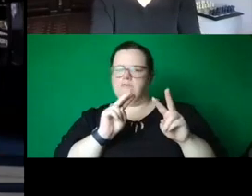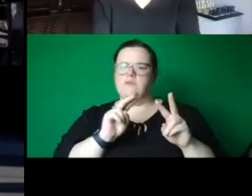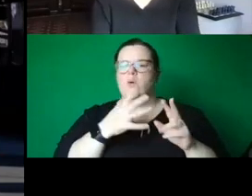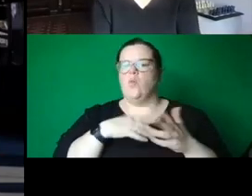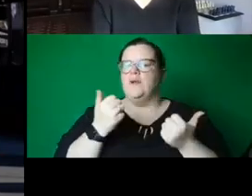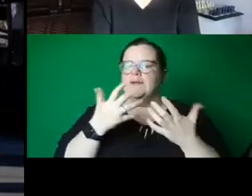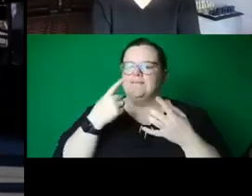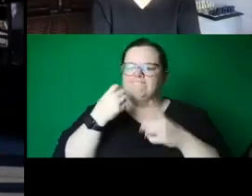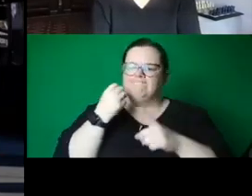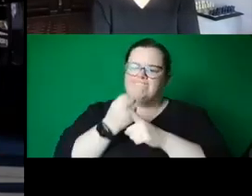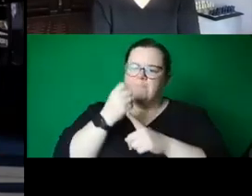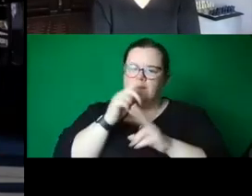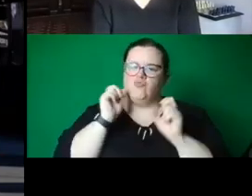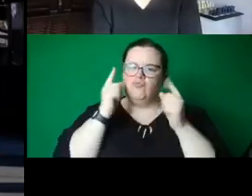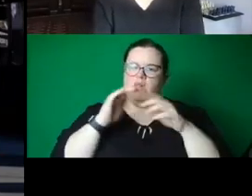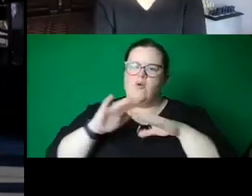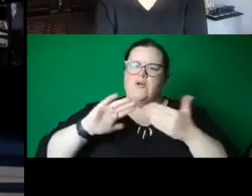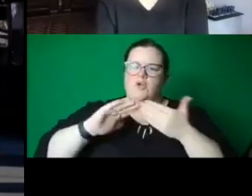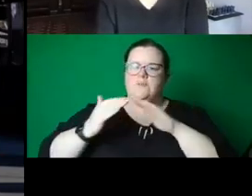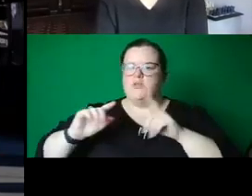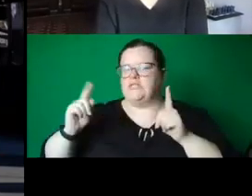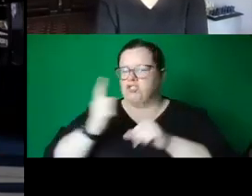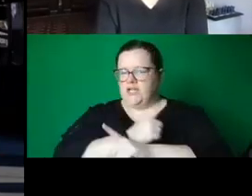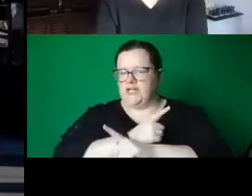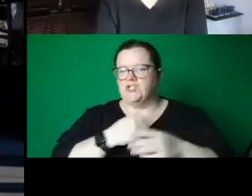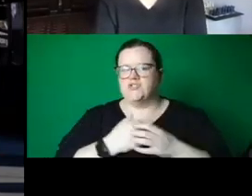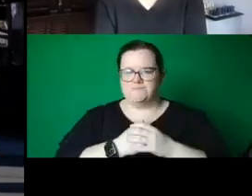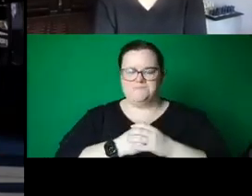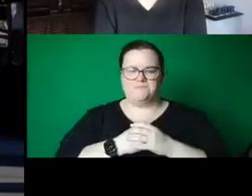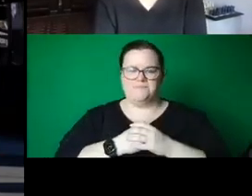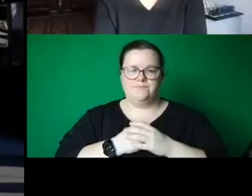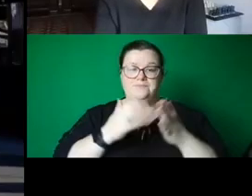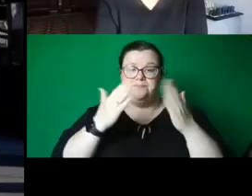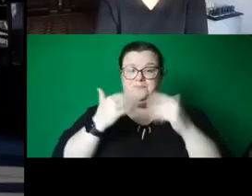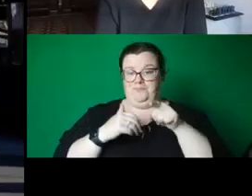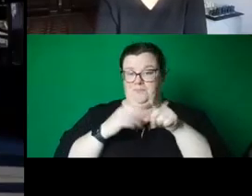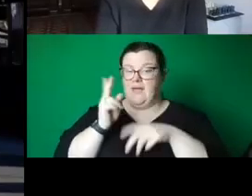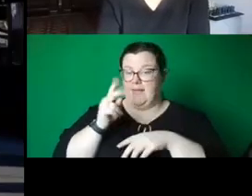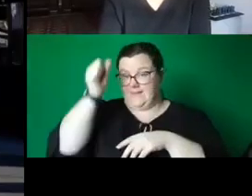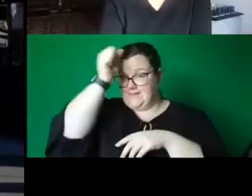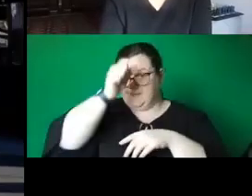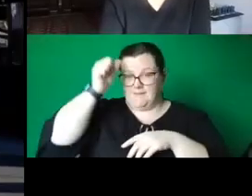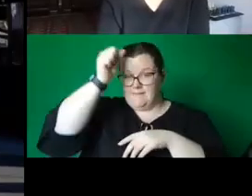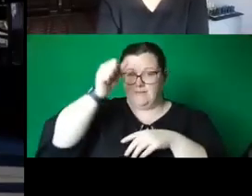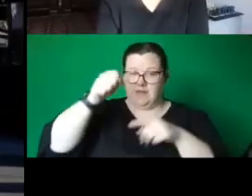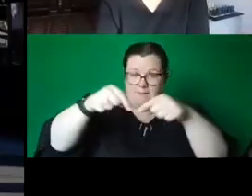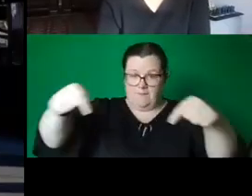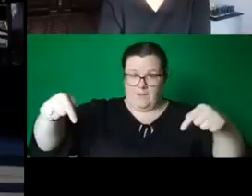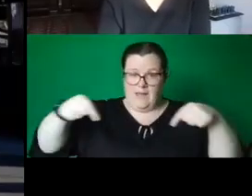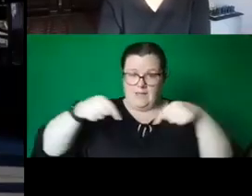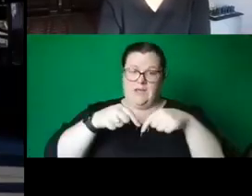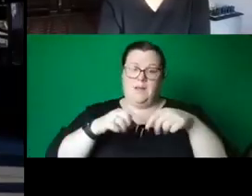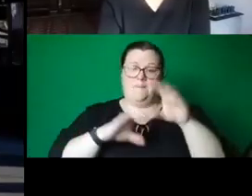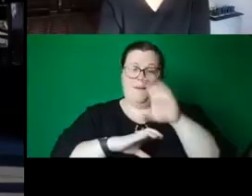The third installation, Building Blocks, was on Akton Street Plaza in St Kilda, installed at the edge of the road